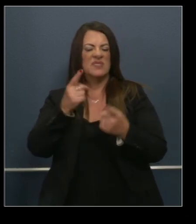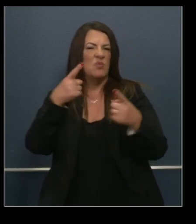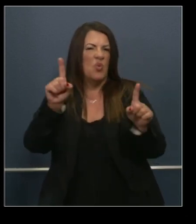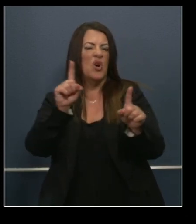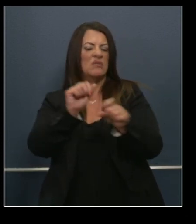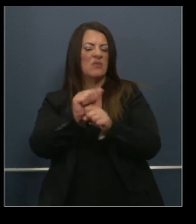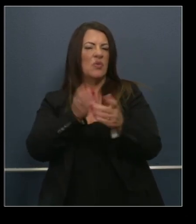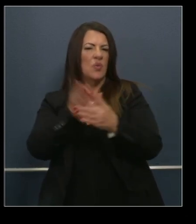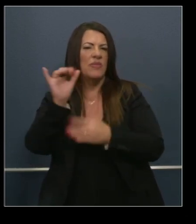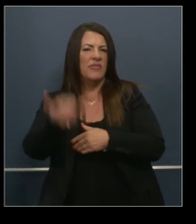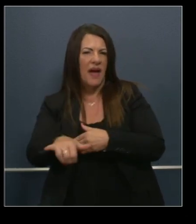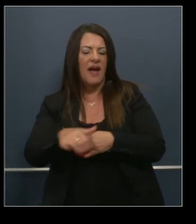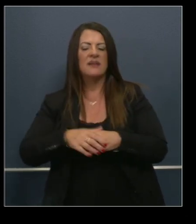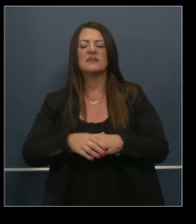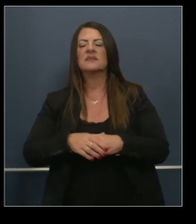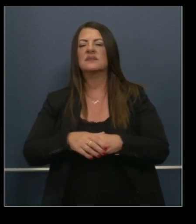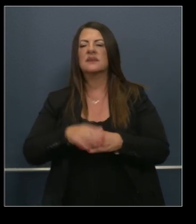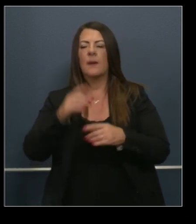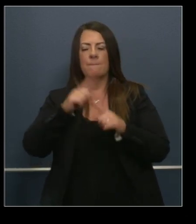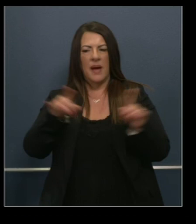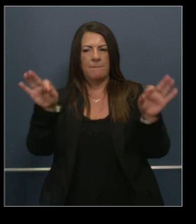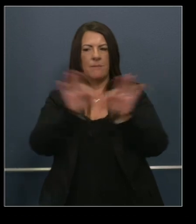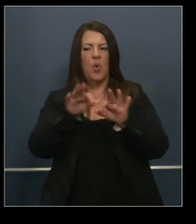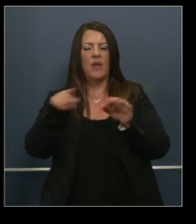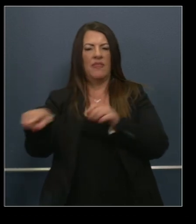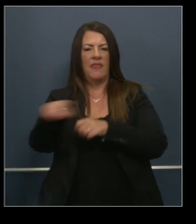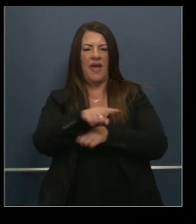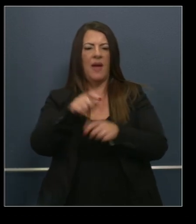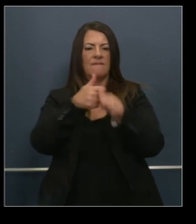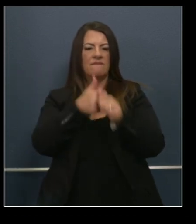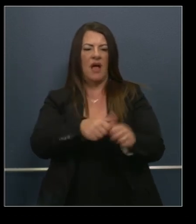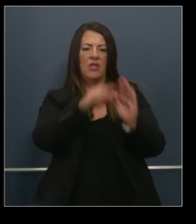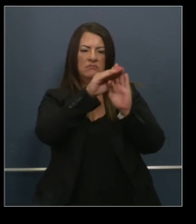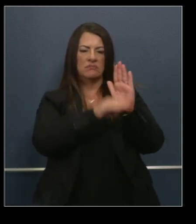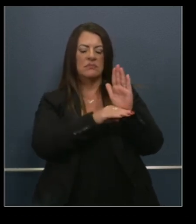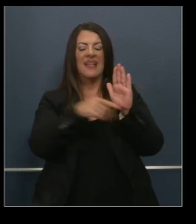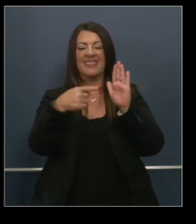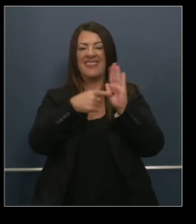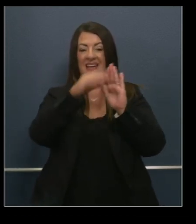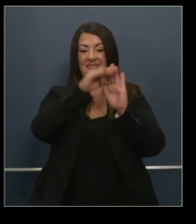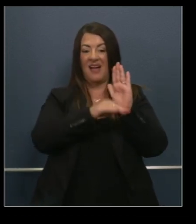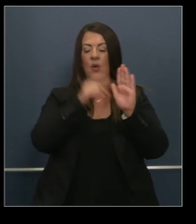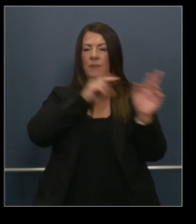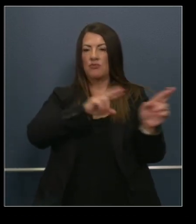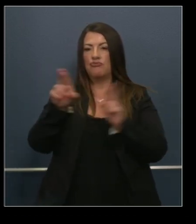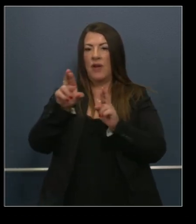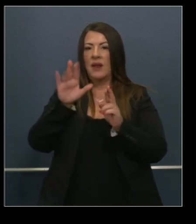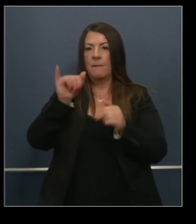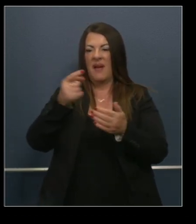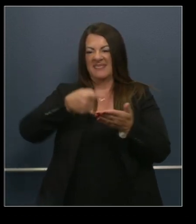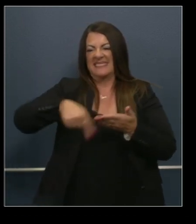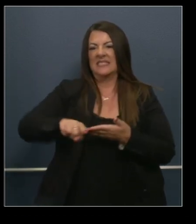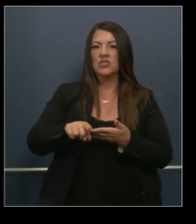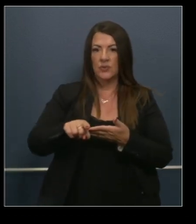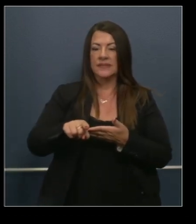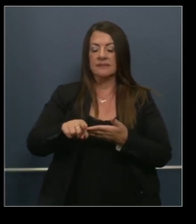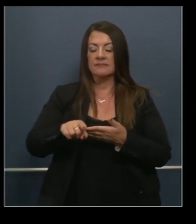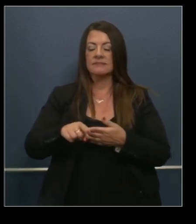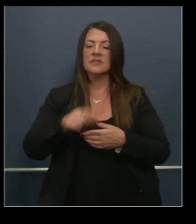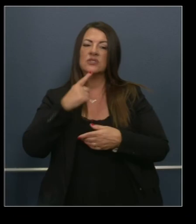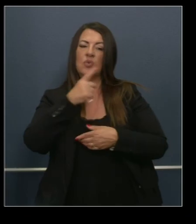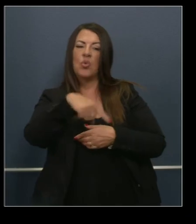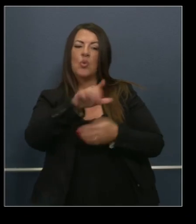the guidelines and will be available probably within the week for consideration by school districts.